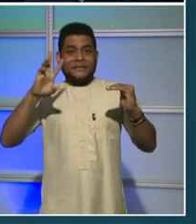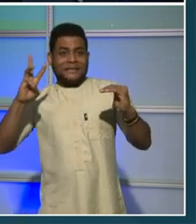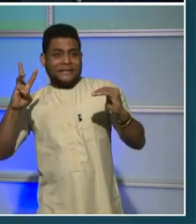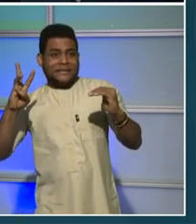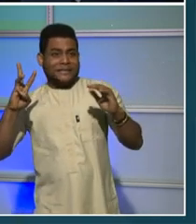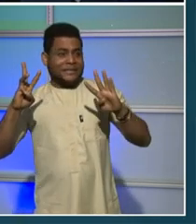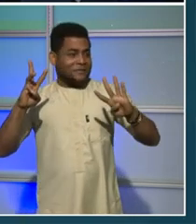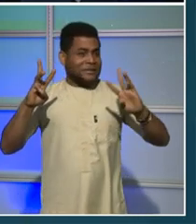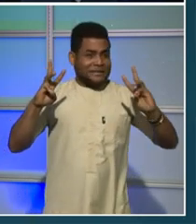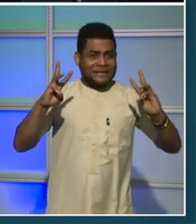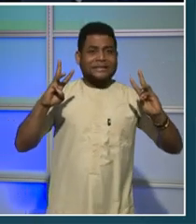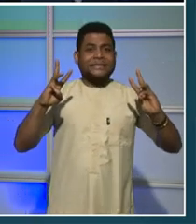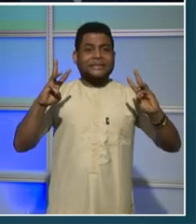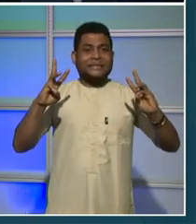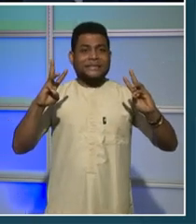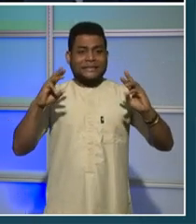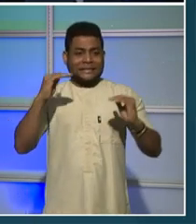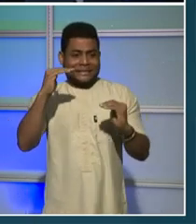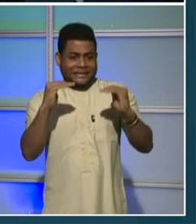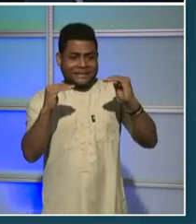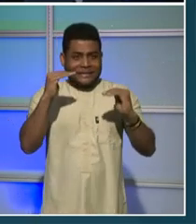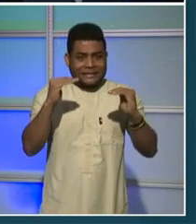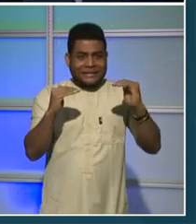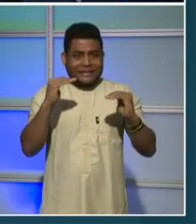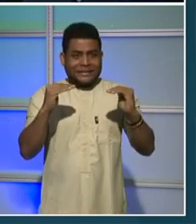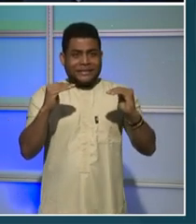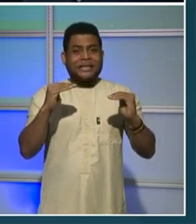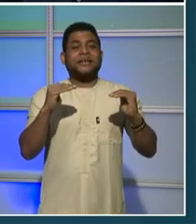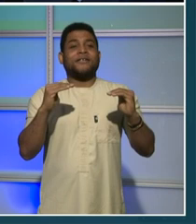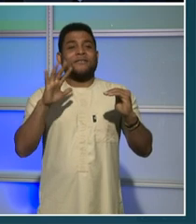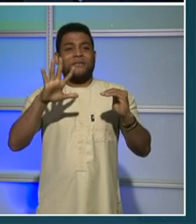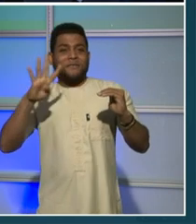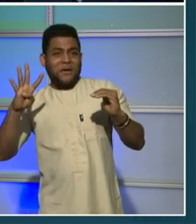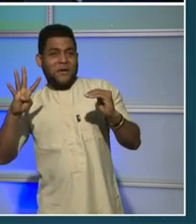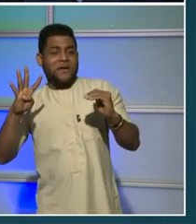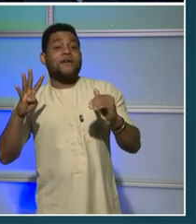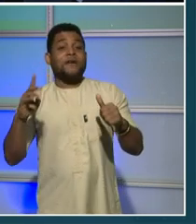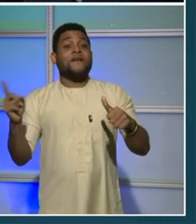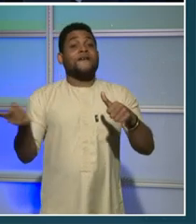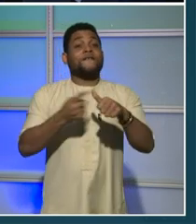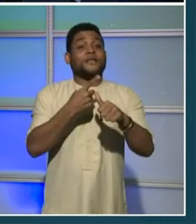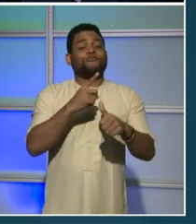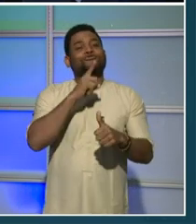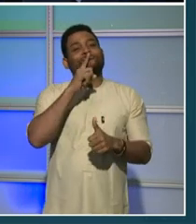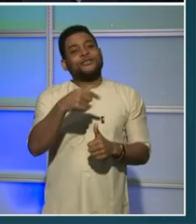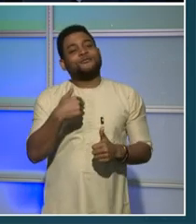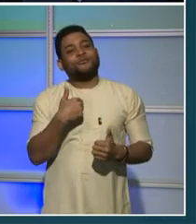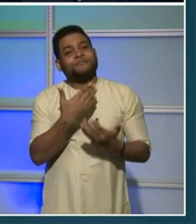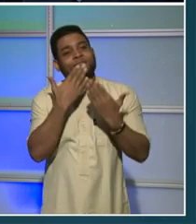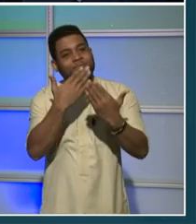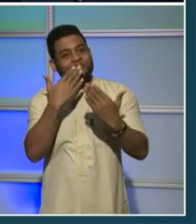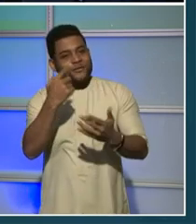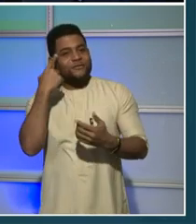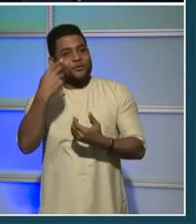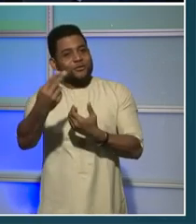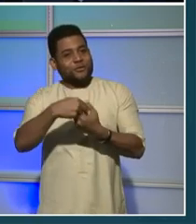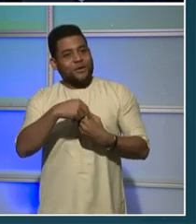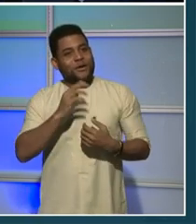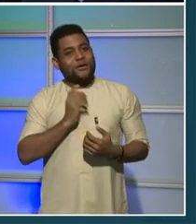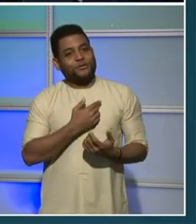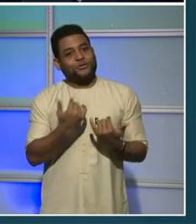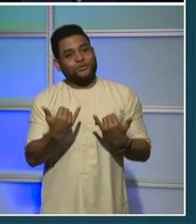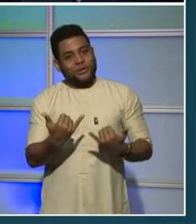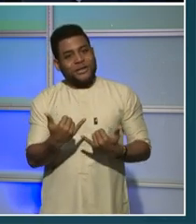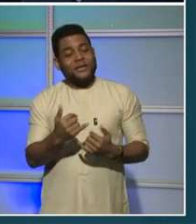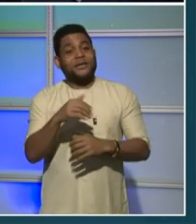majority of our participants, this is our first budget engagement forum. So we want to say thank you so much for joining us and we're going to close the results